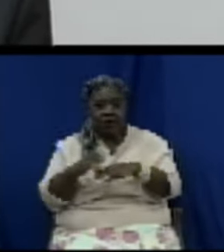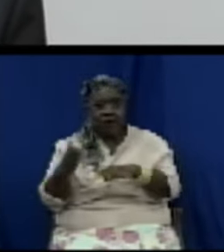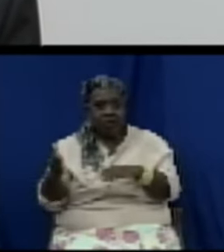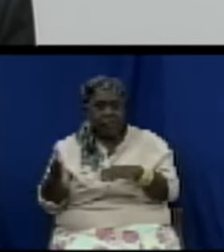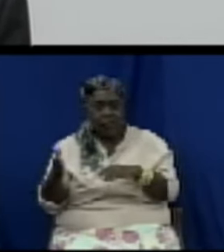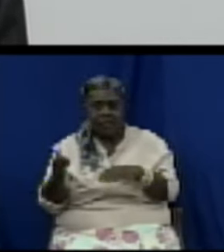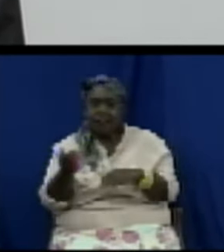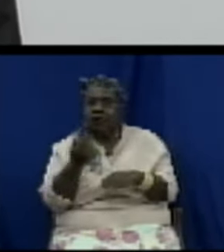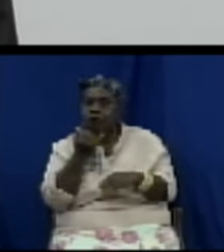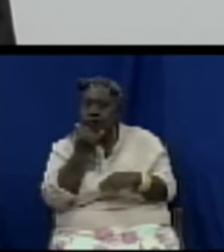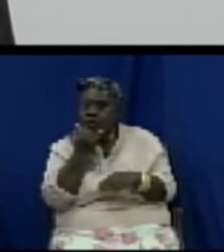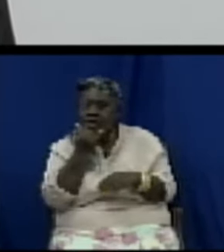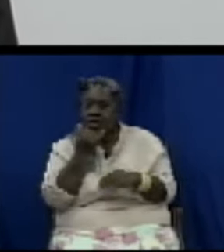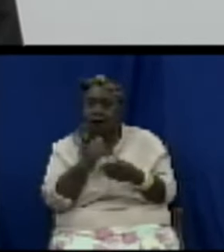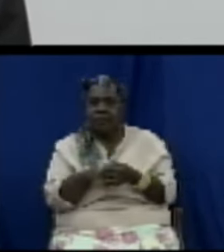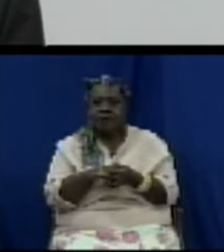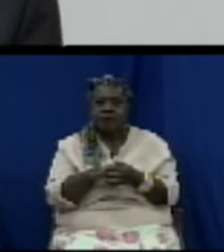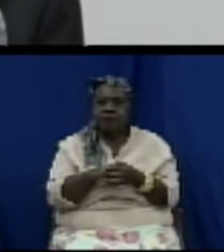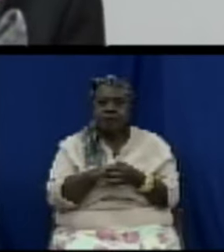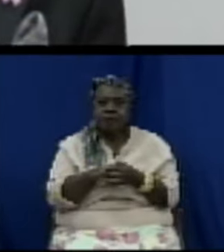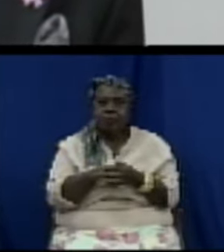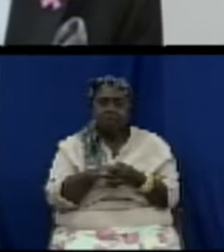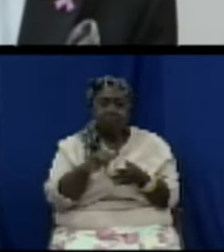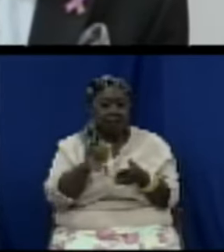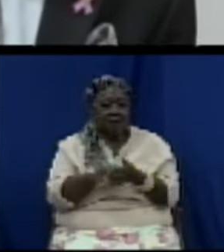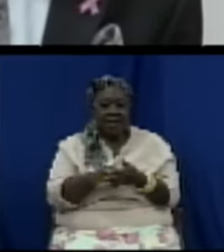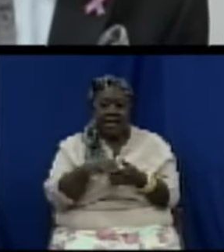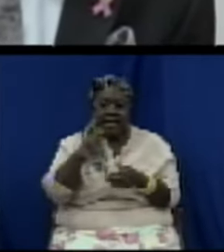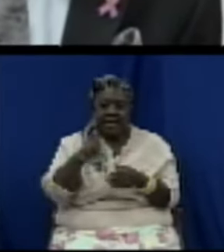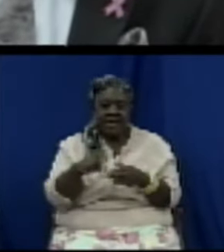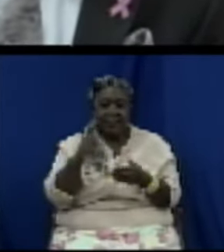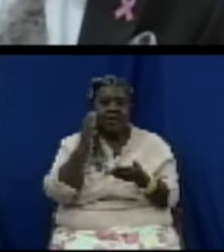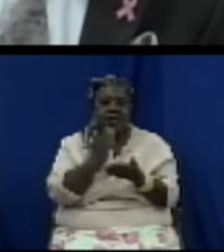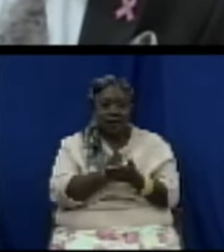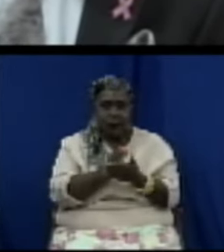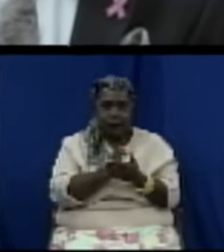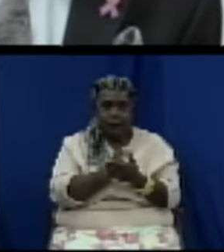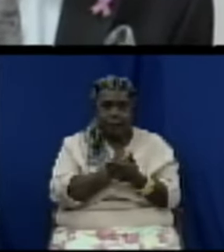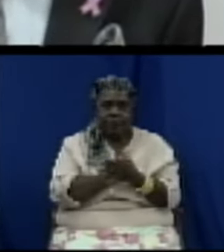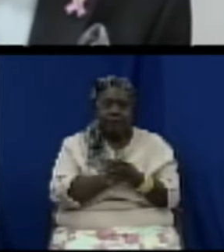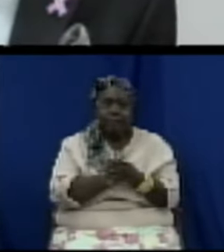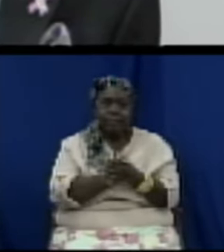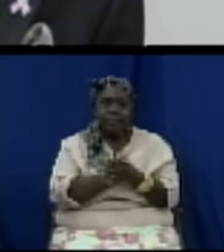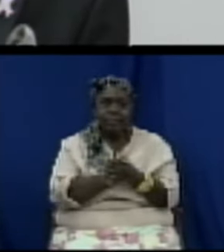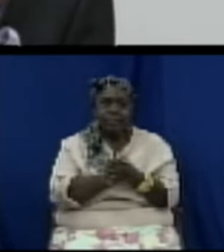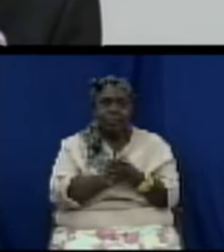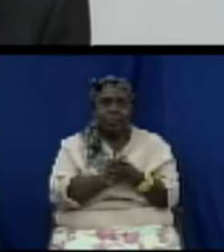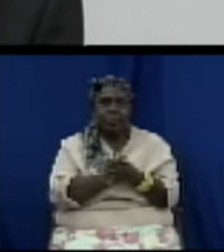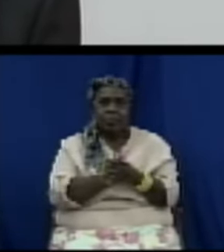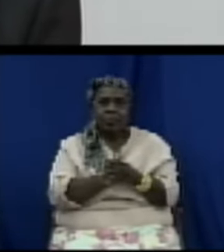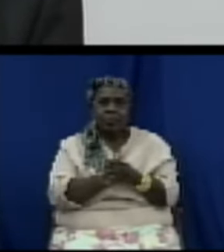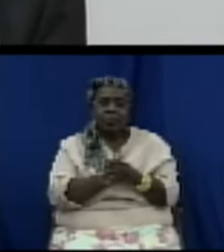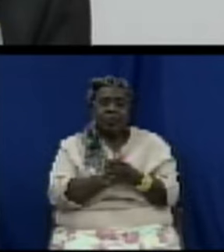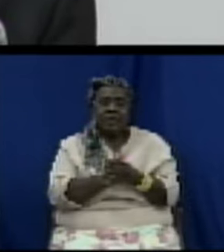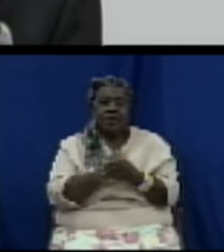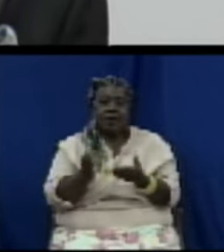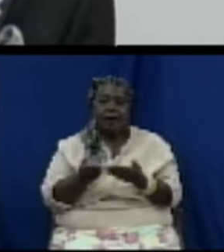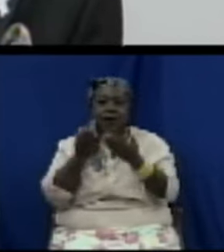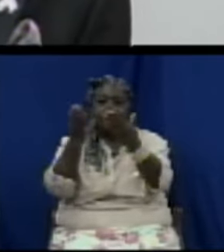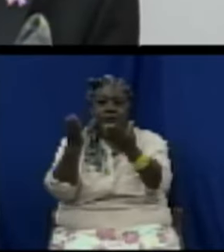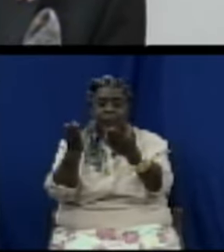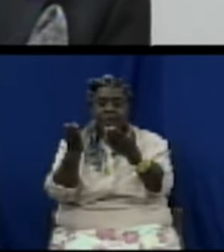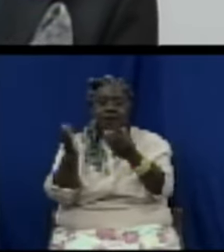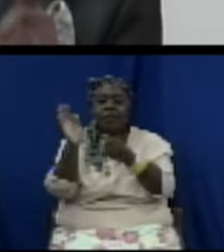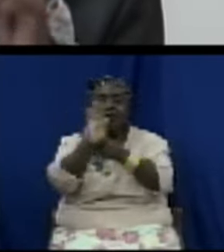that will have to come to an end the objective is to ensure